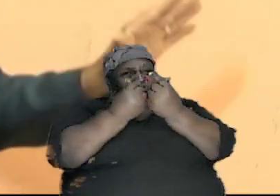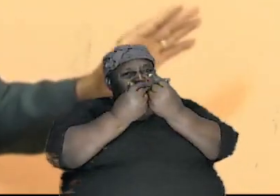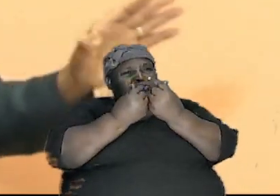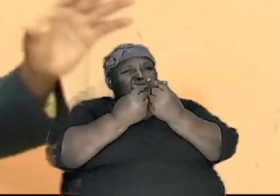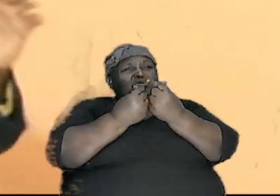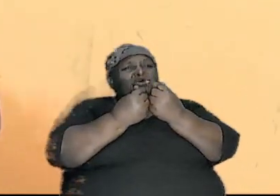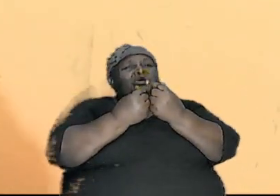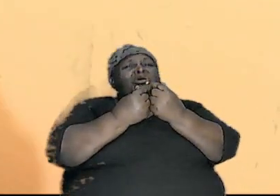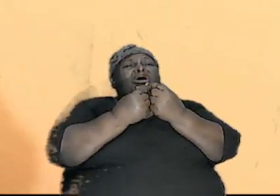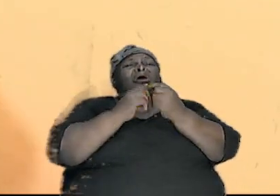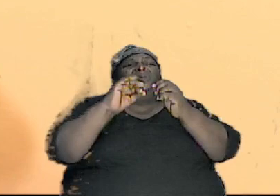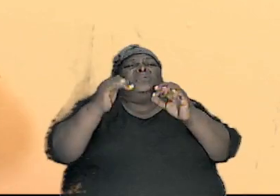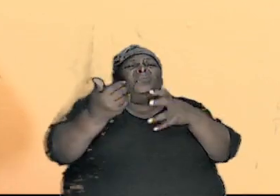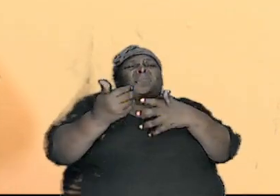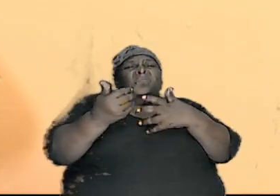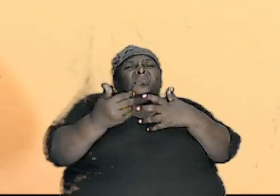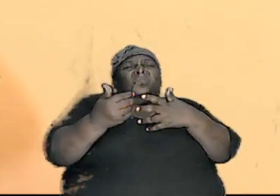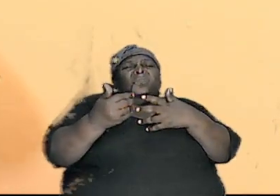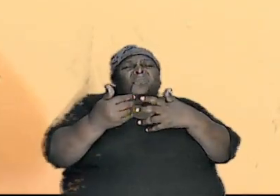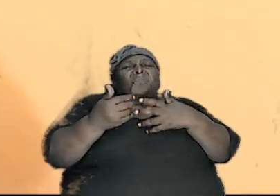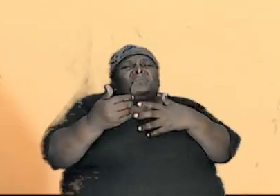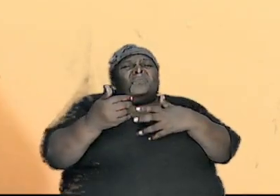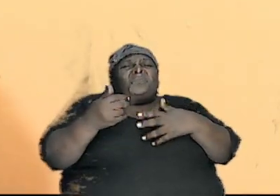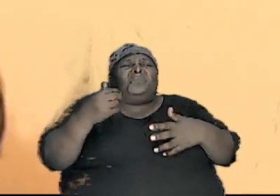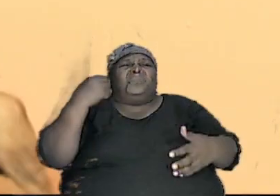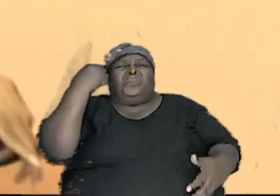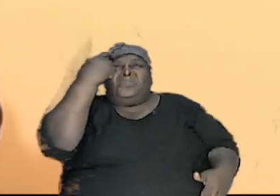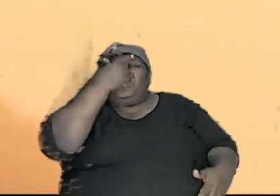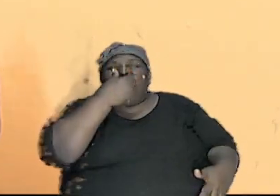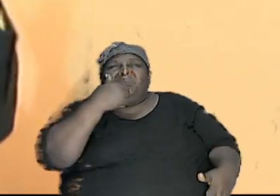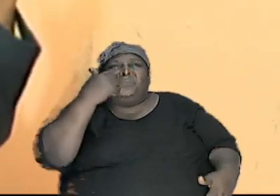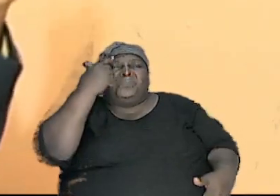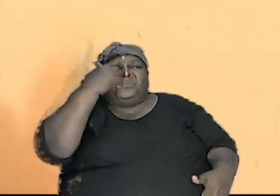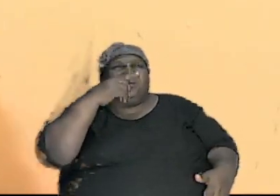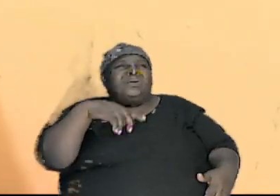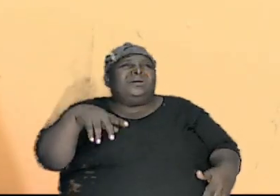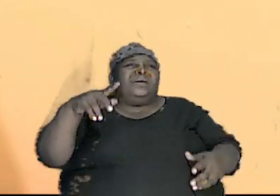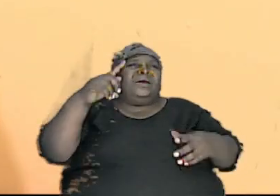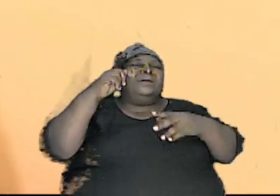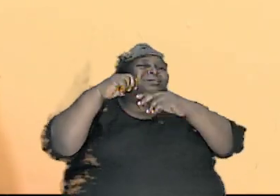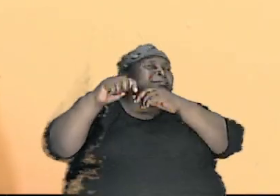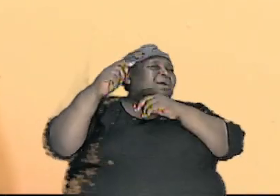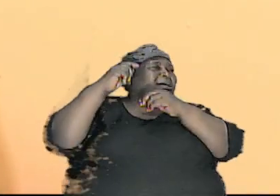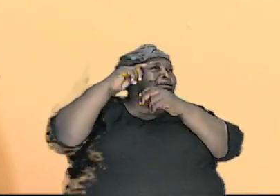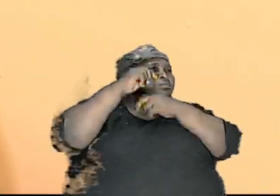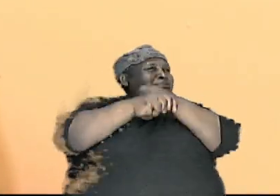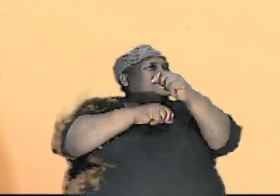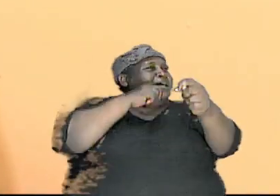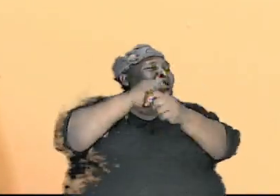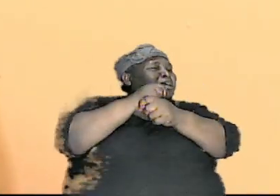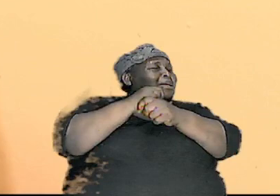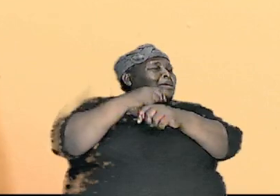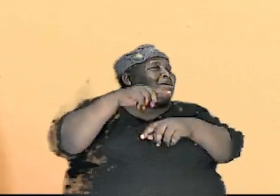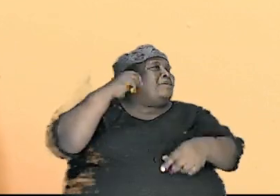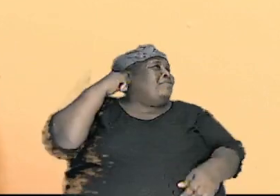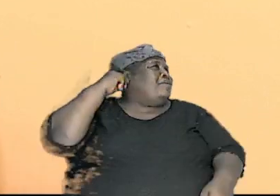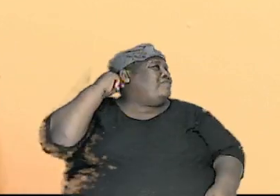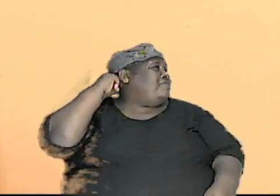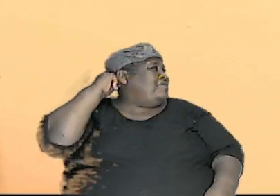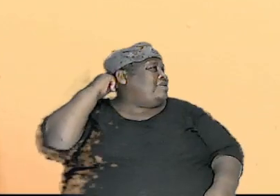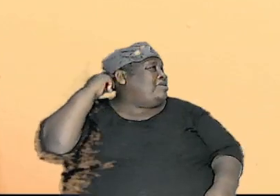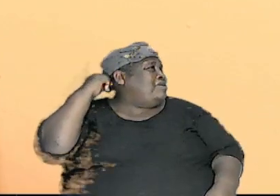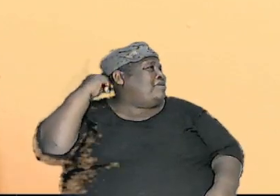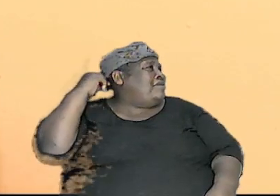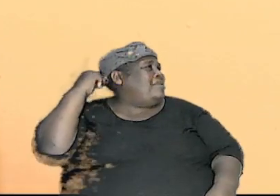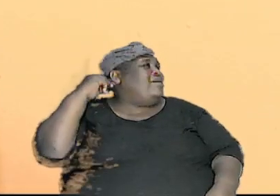our appearance differences in terms of the texture of our ear here sorry and the colors in our eyes and